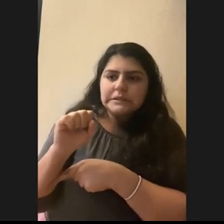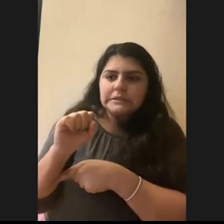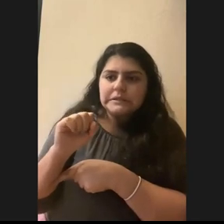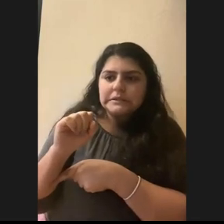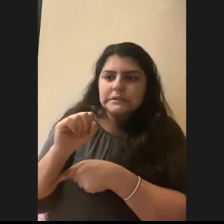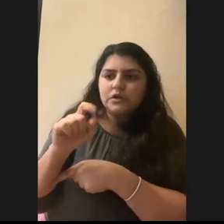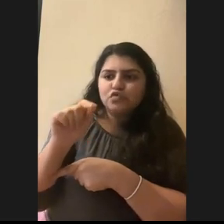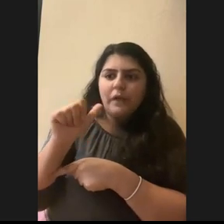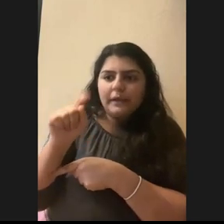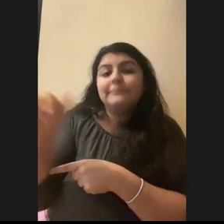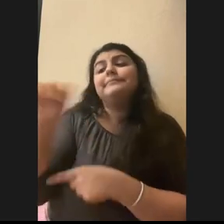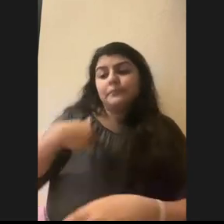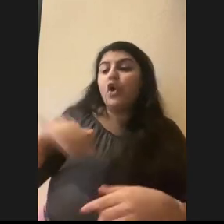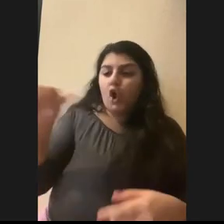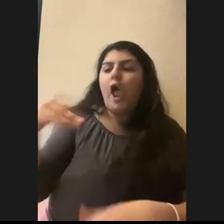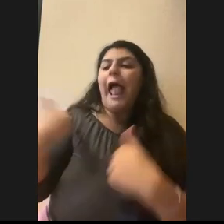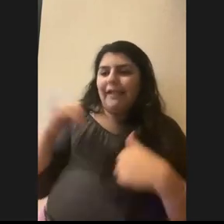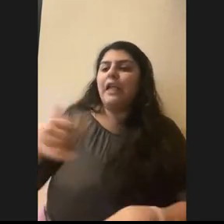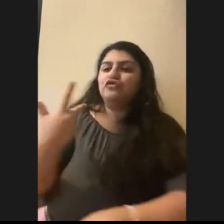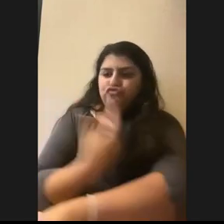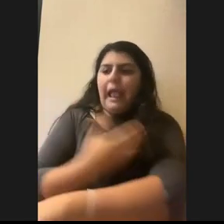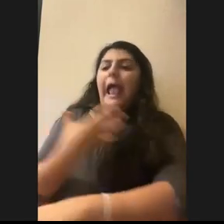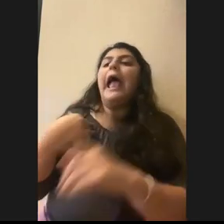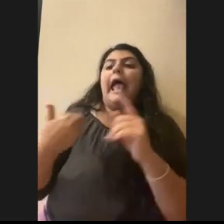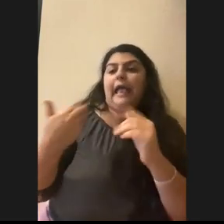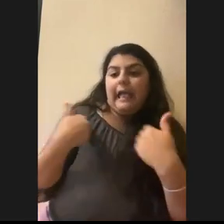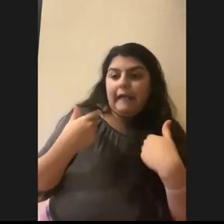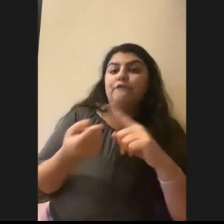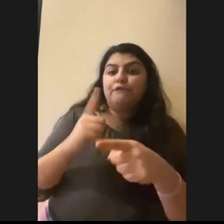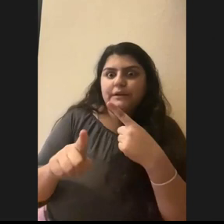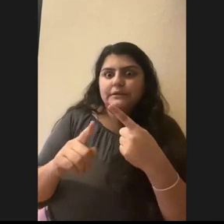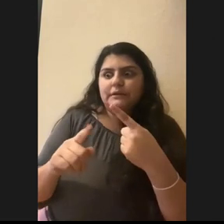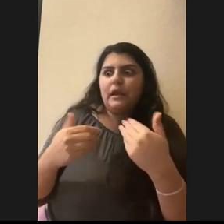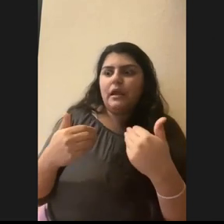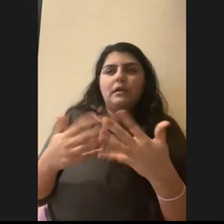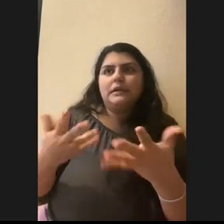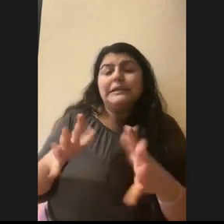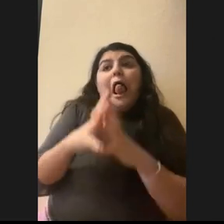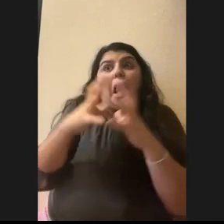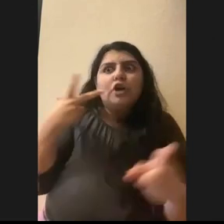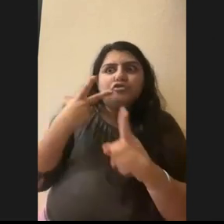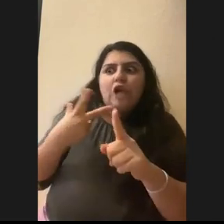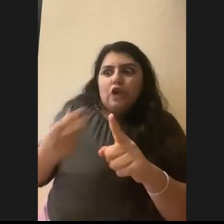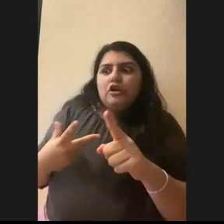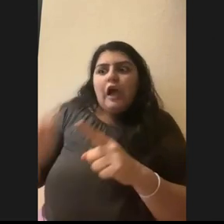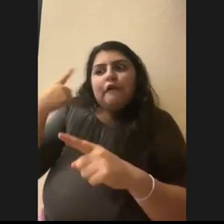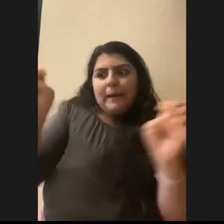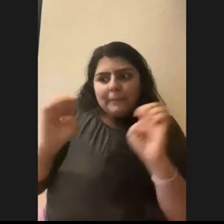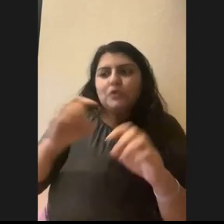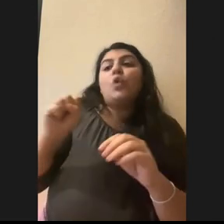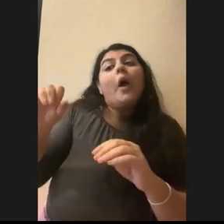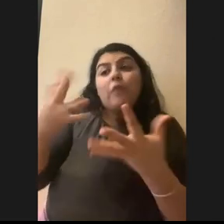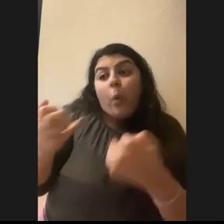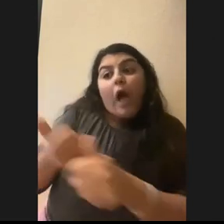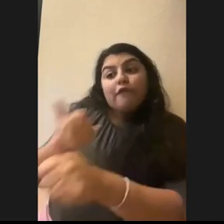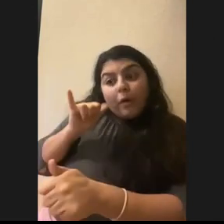also rabies vaccinated. And, um, I've had a couple of friends who've had to get the like whole, it's like a whole thing. It's a lot of shots. Uh, so to avoid having to get a lot of shots,